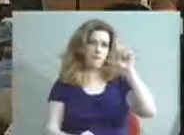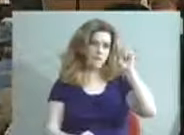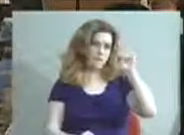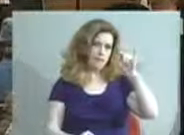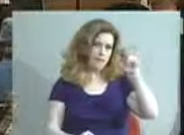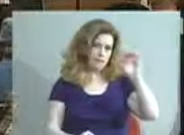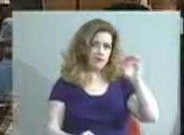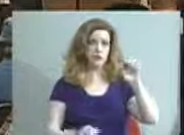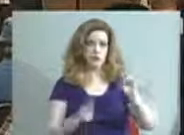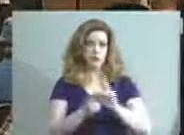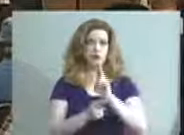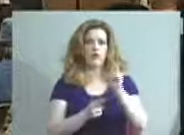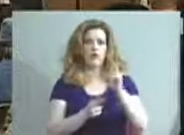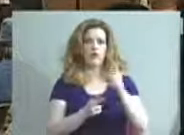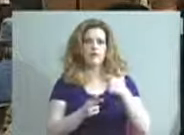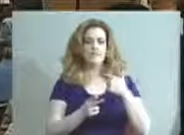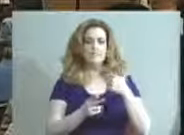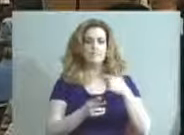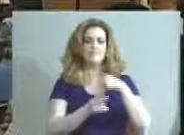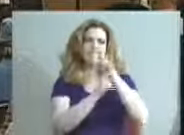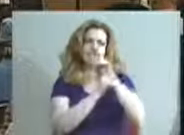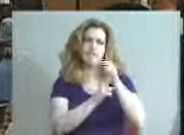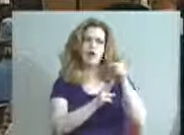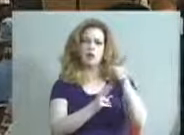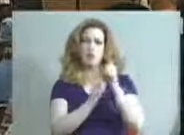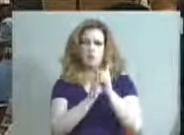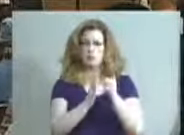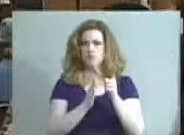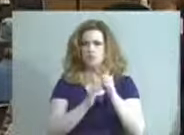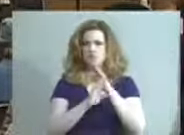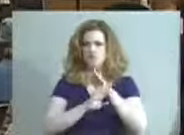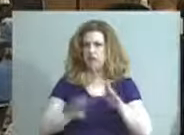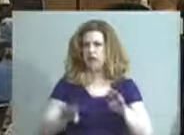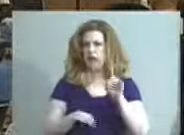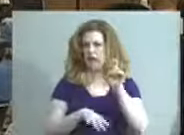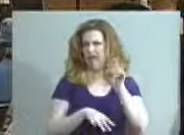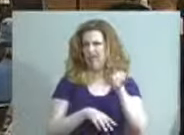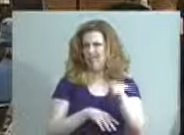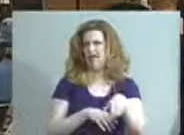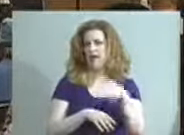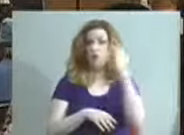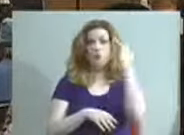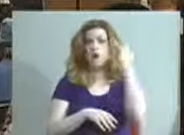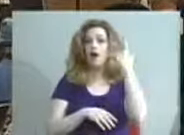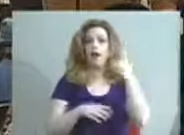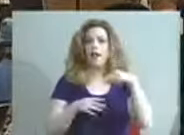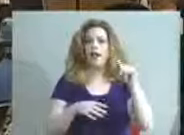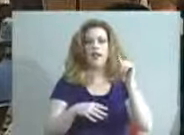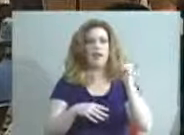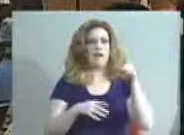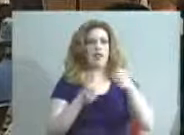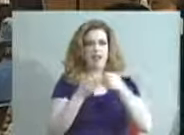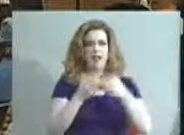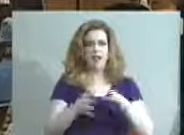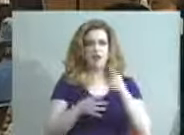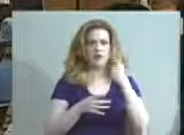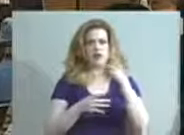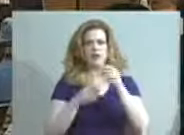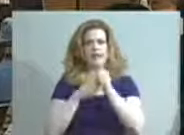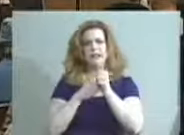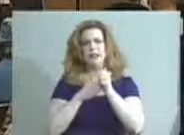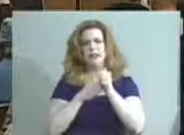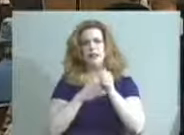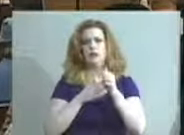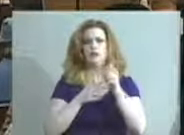honor him in our moment of silence last week Louisville lost one of its leading moral voices for the